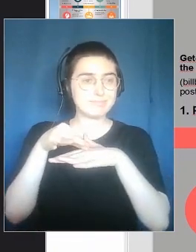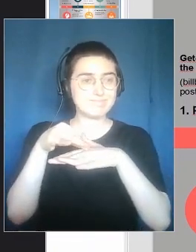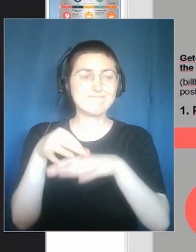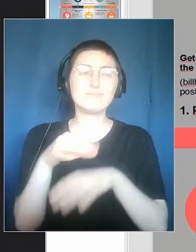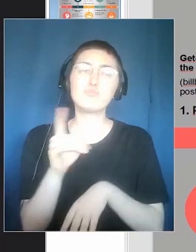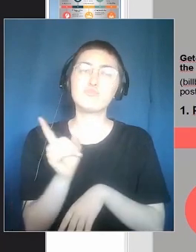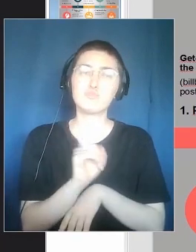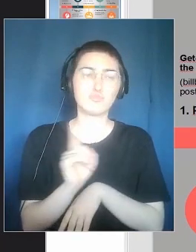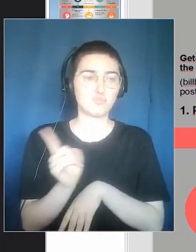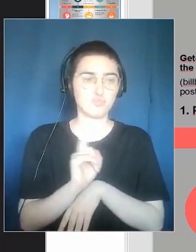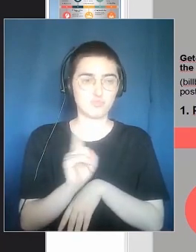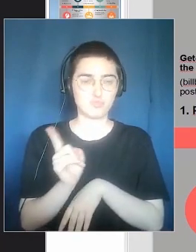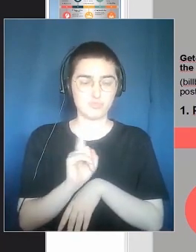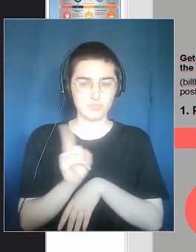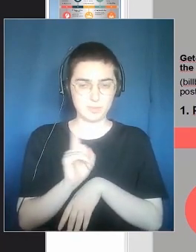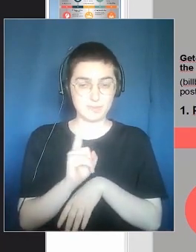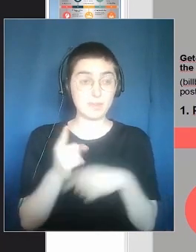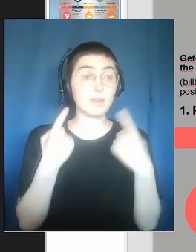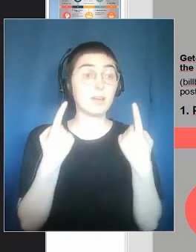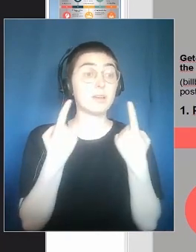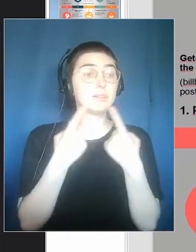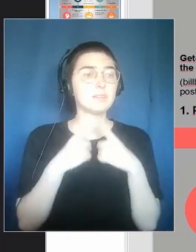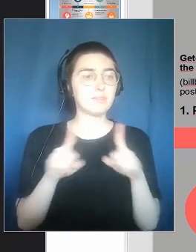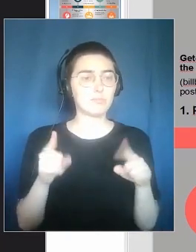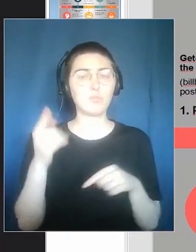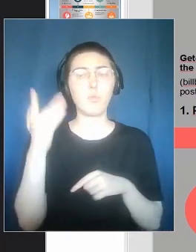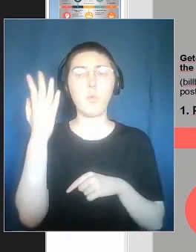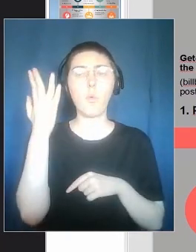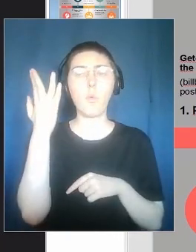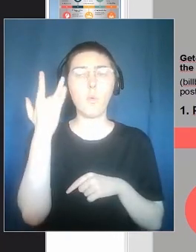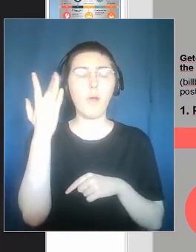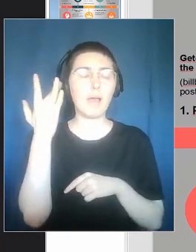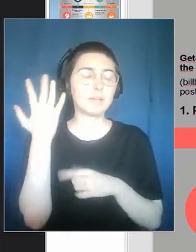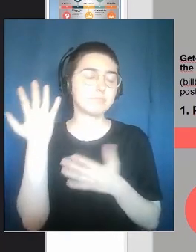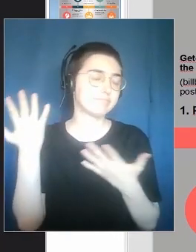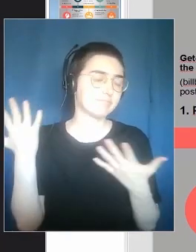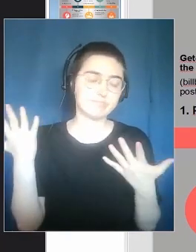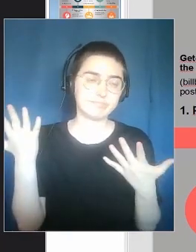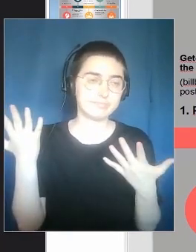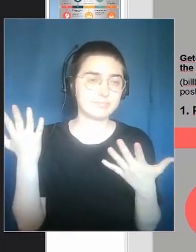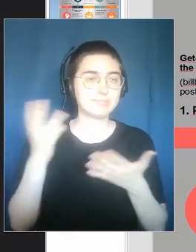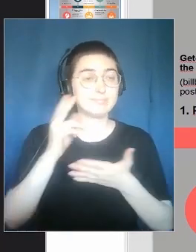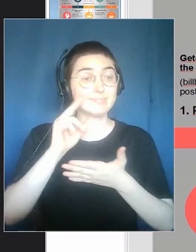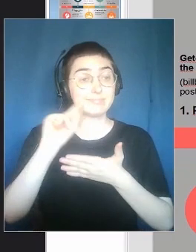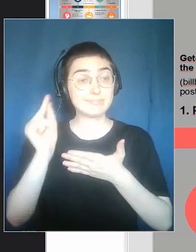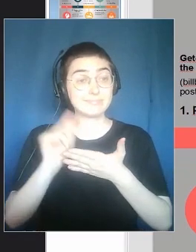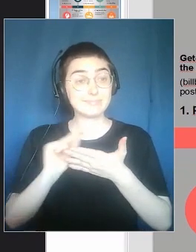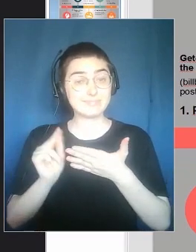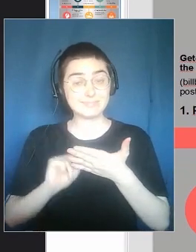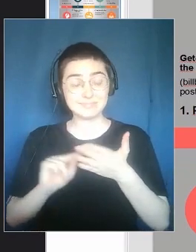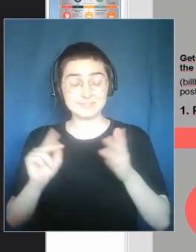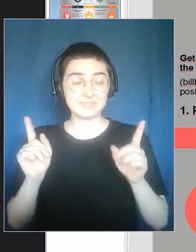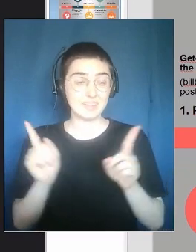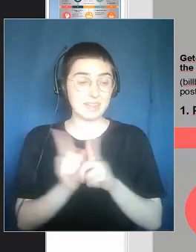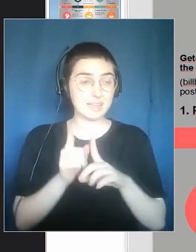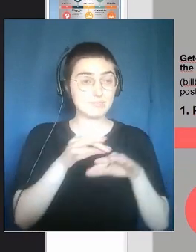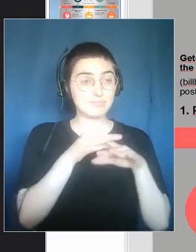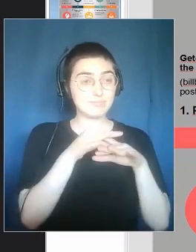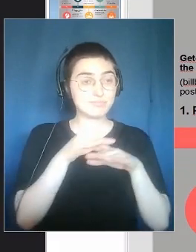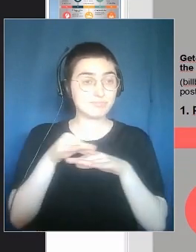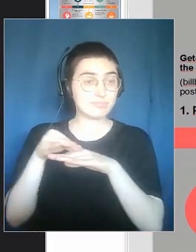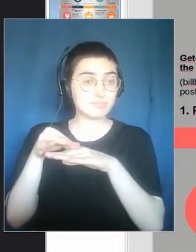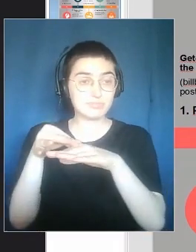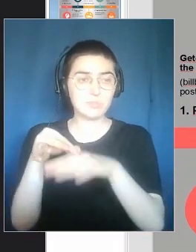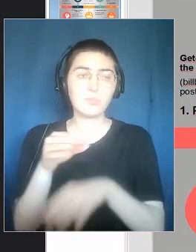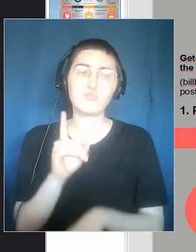because it's not conceived as a guided tour,